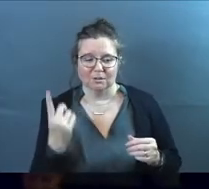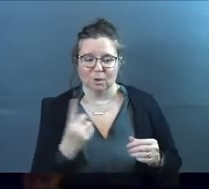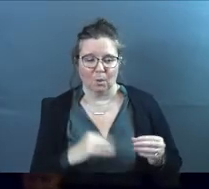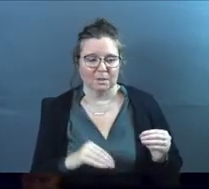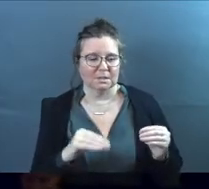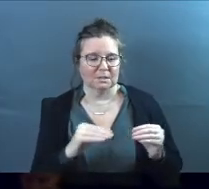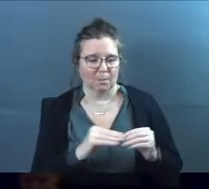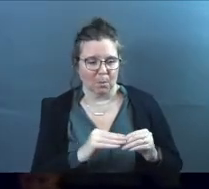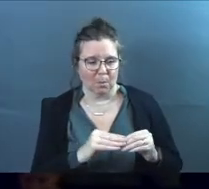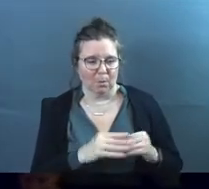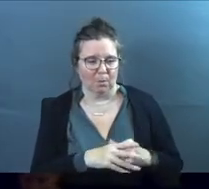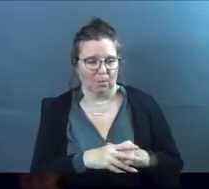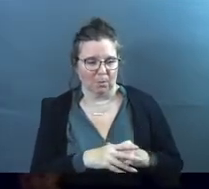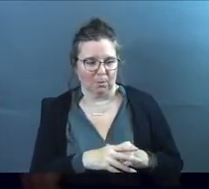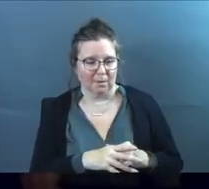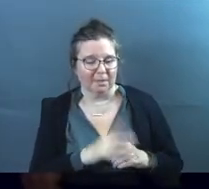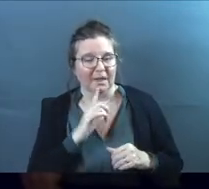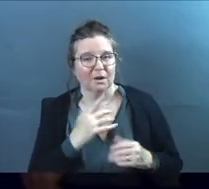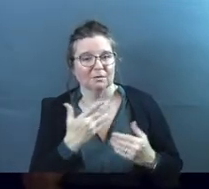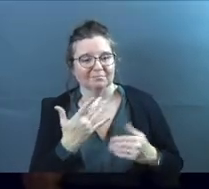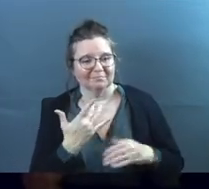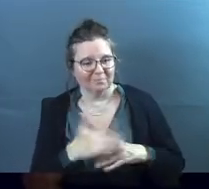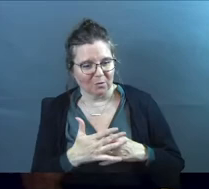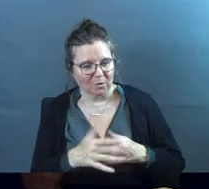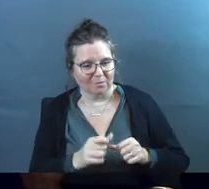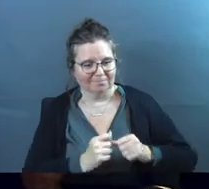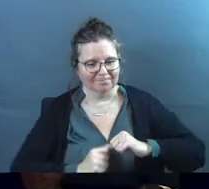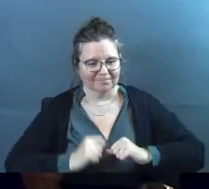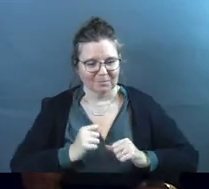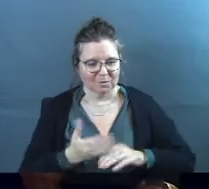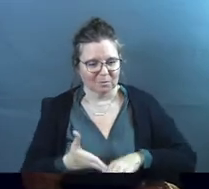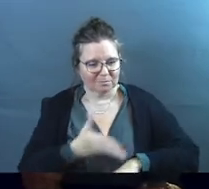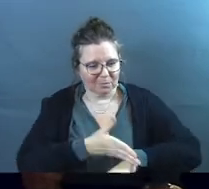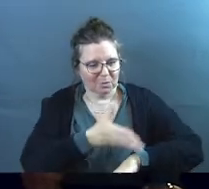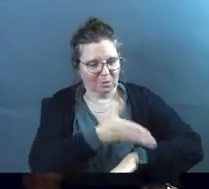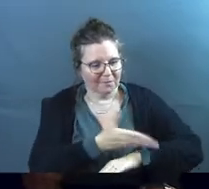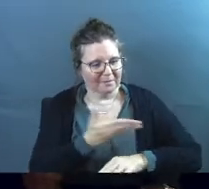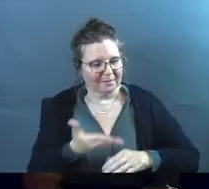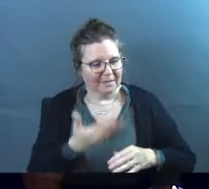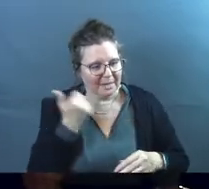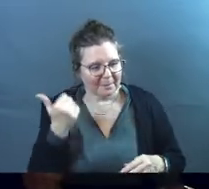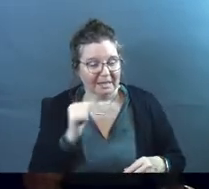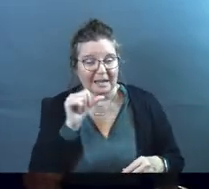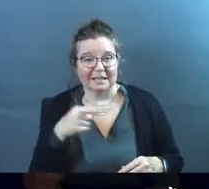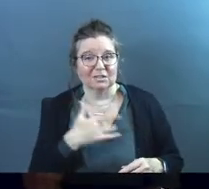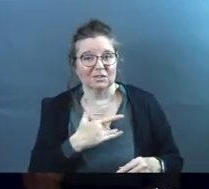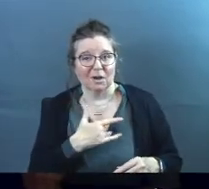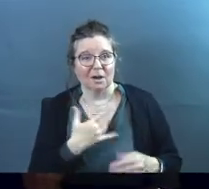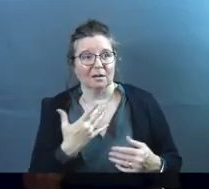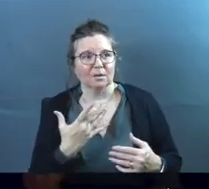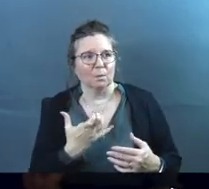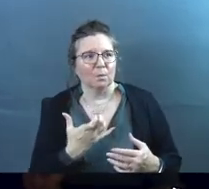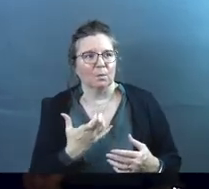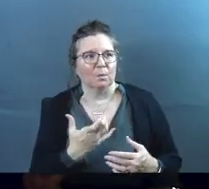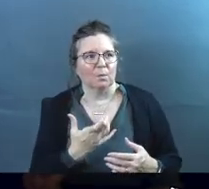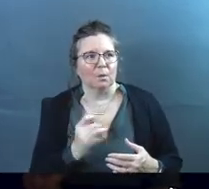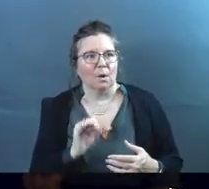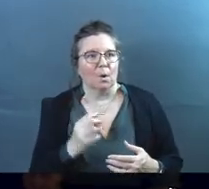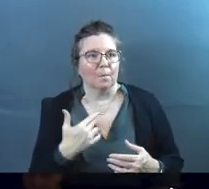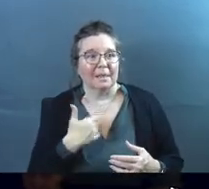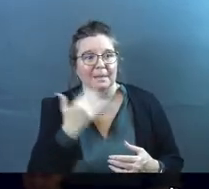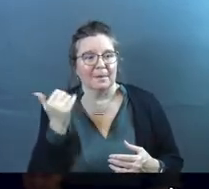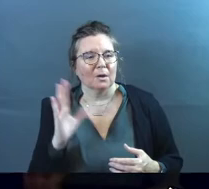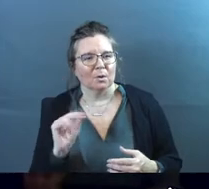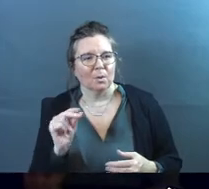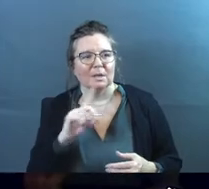always more. There is room to grow. There's room to learn and improve and get better. And it's, and it's not that his heart is just that we like, it's just like, Oh,